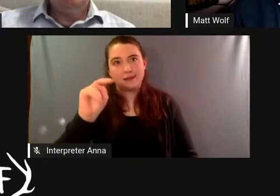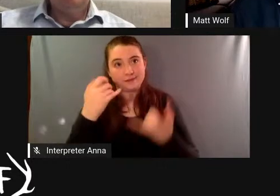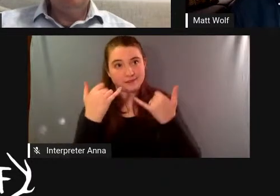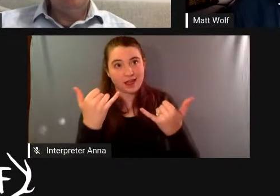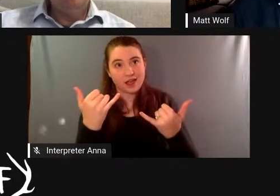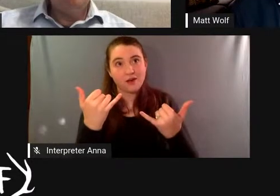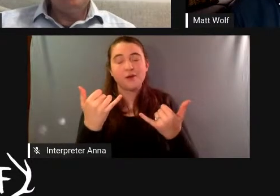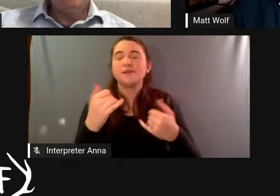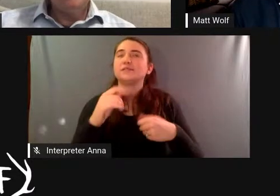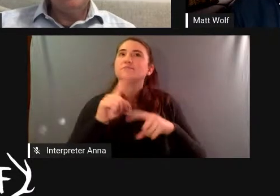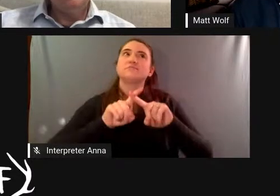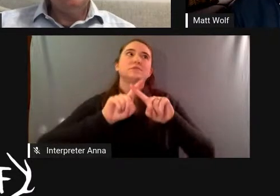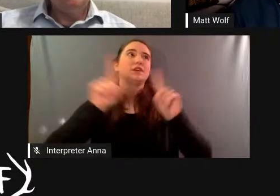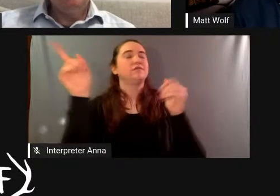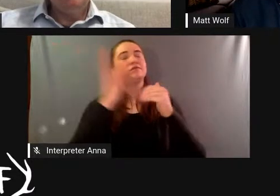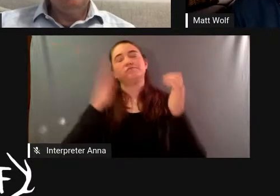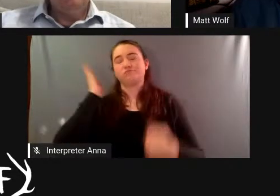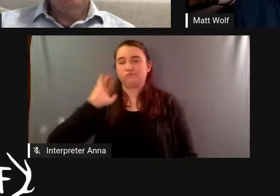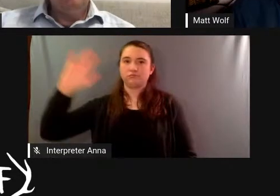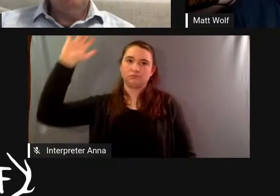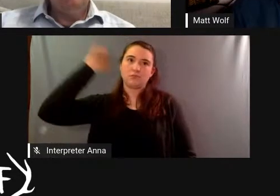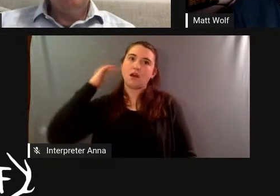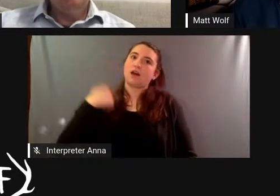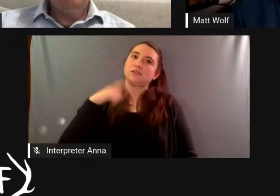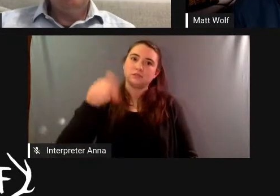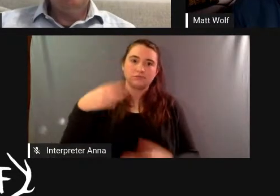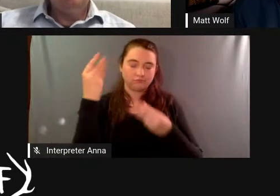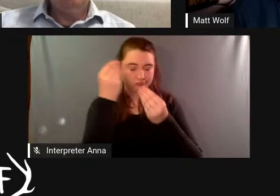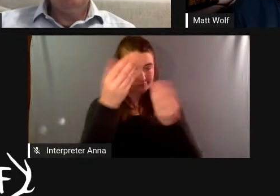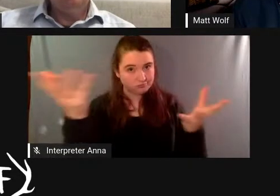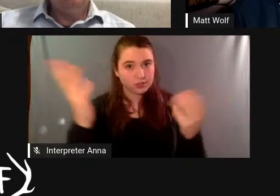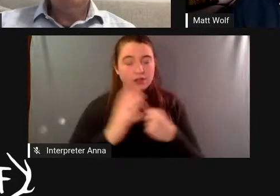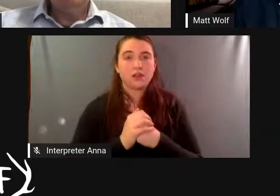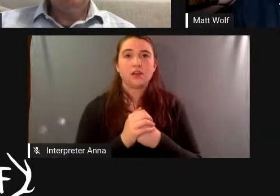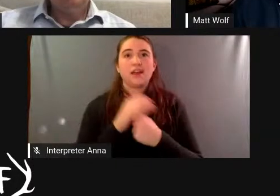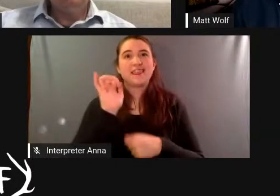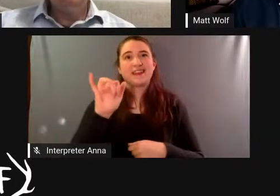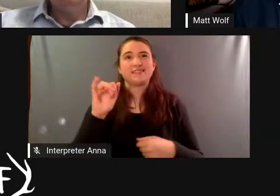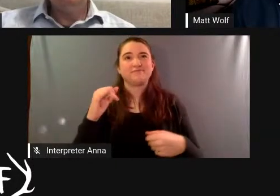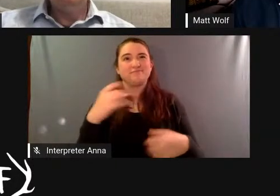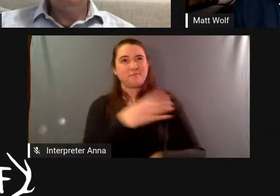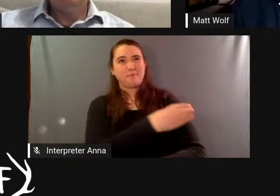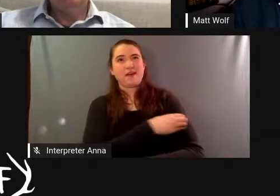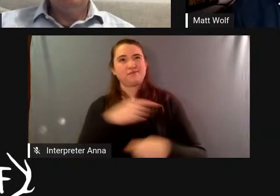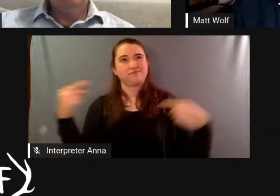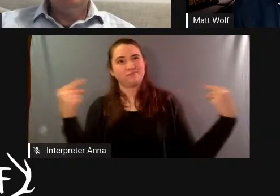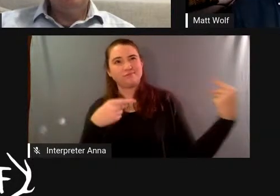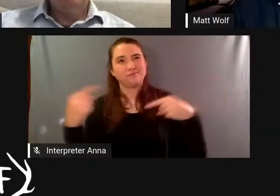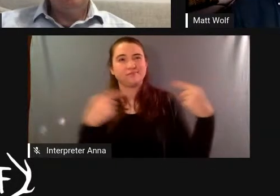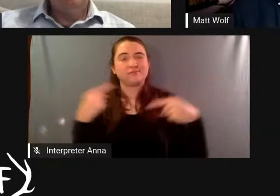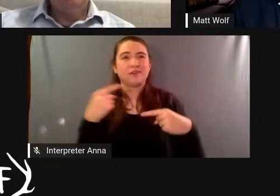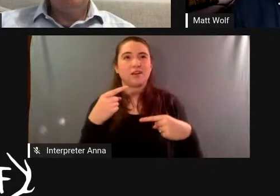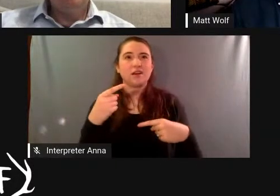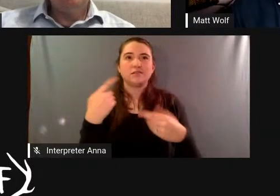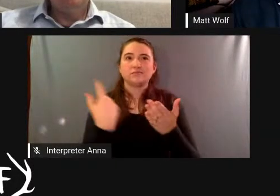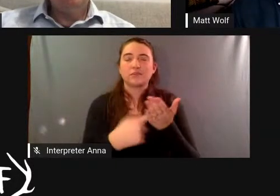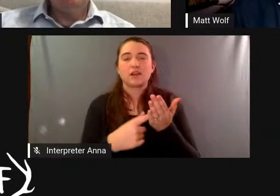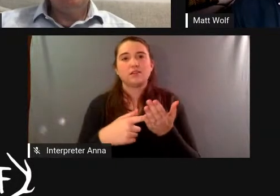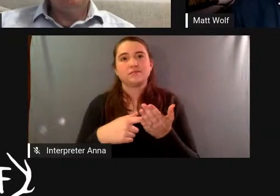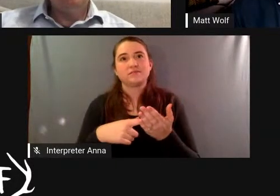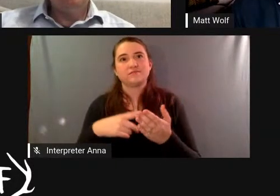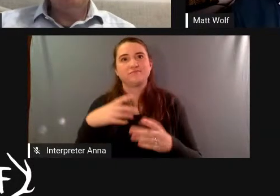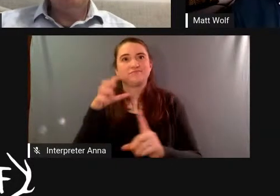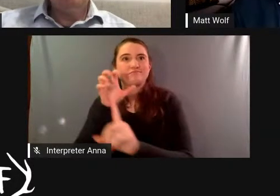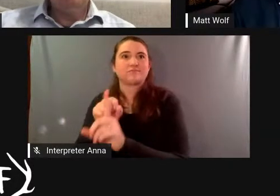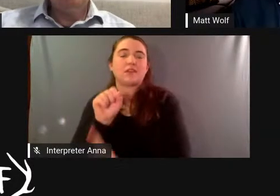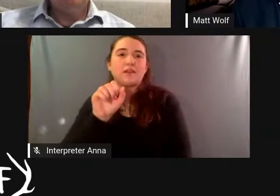and i do have to say that you know that power struggle which eventuated in the takeover of bias for two my group were you know we